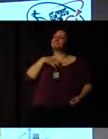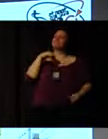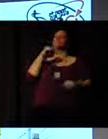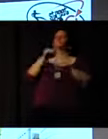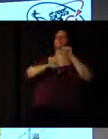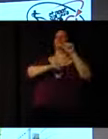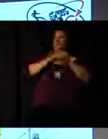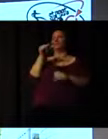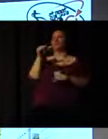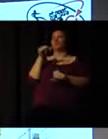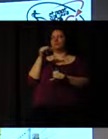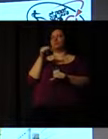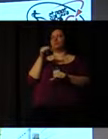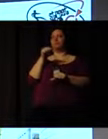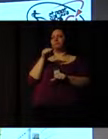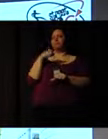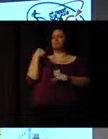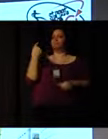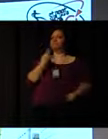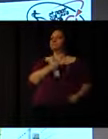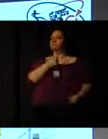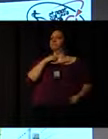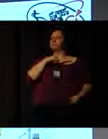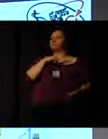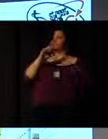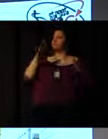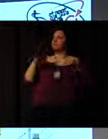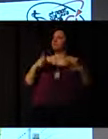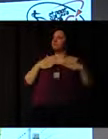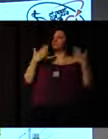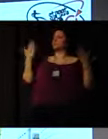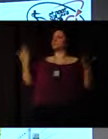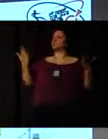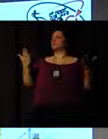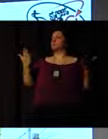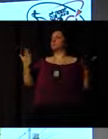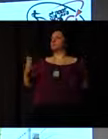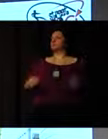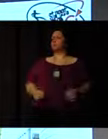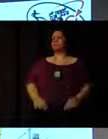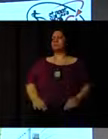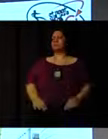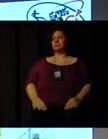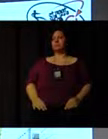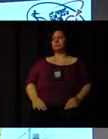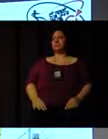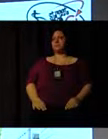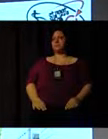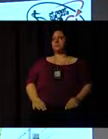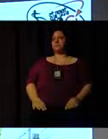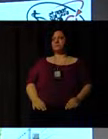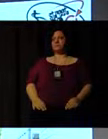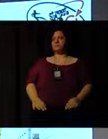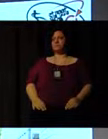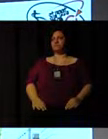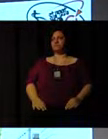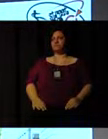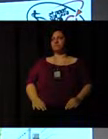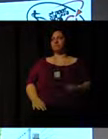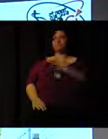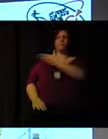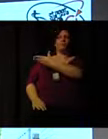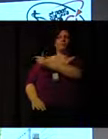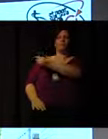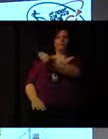the torch relay. We weren't anticipating the country to be so captivated by it. So my advice to you is really